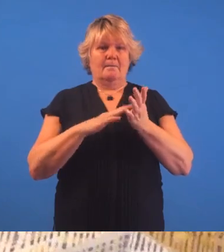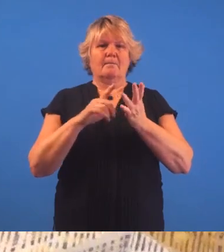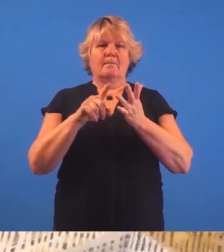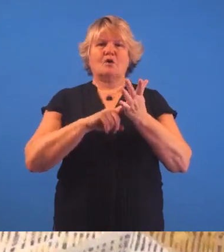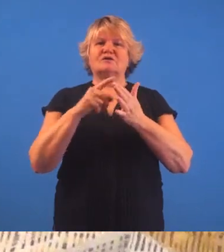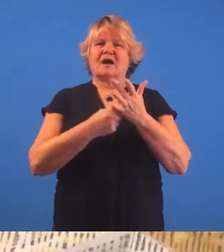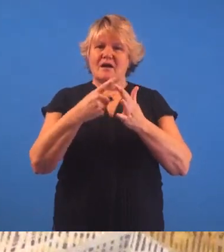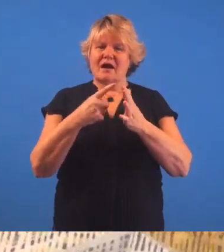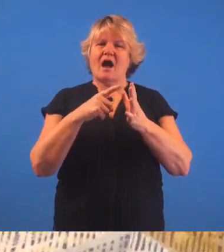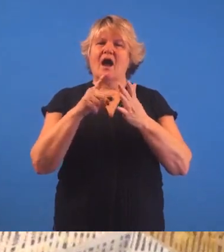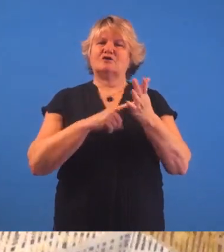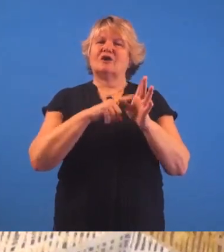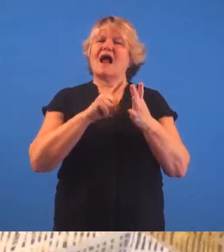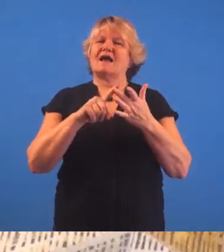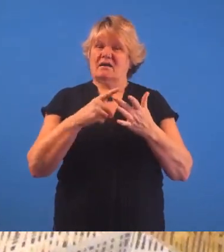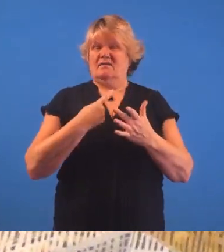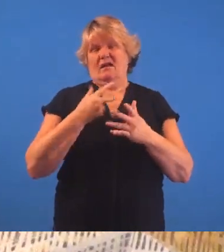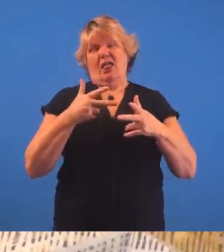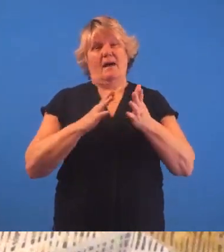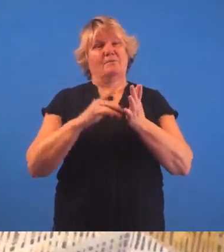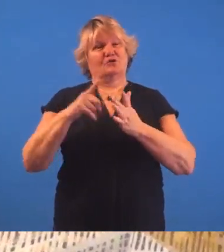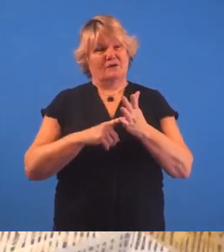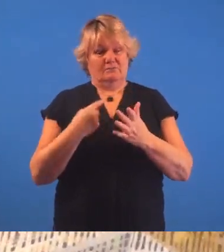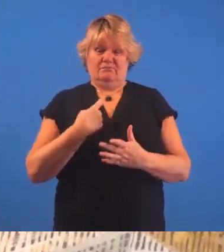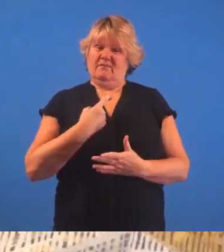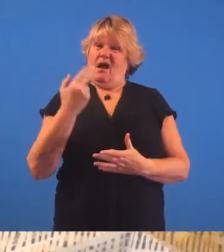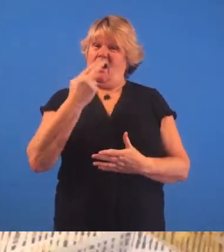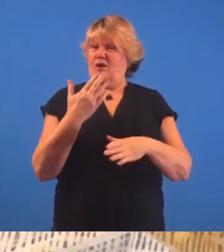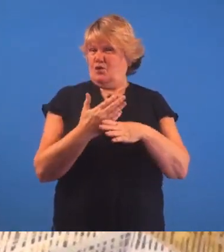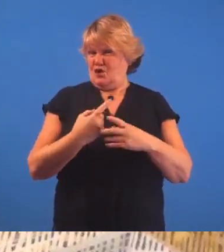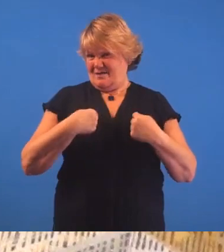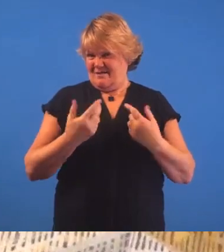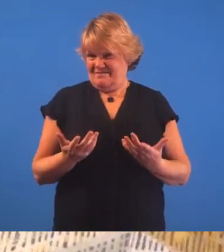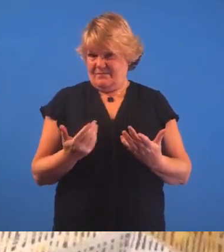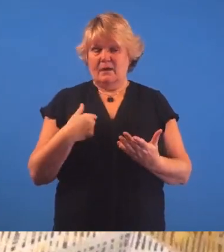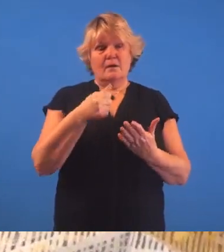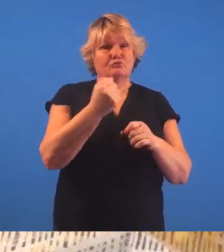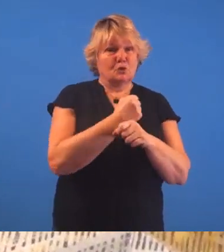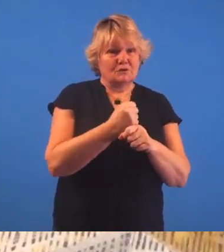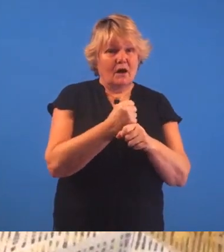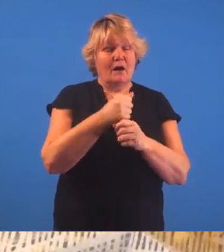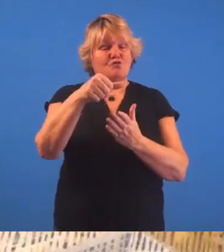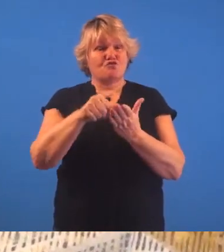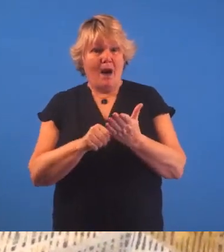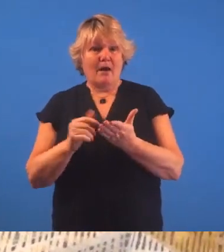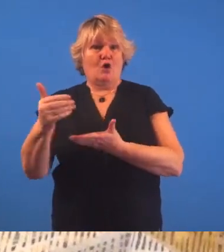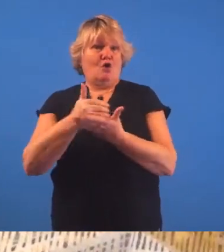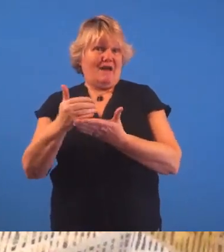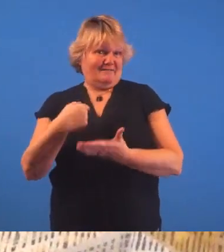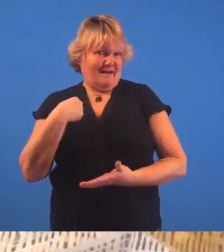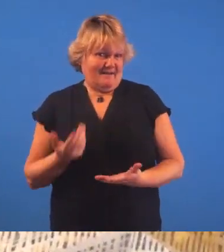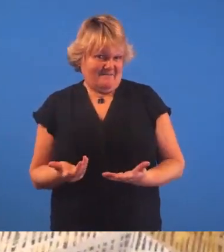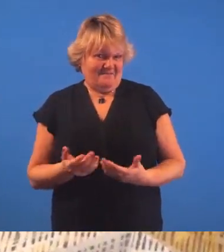Hi, my name is Mojira Ajayi and I go by MJ. I am an art worker. I am a producer, a programmer